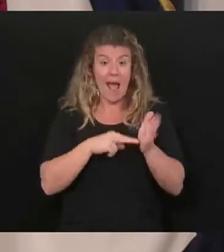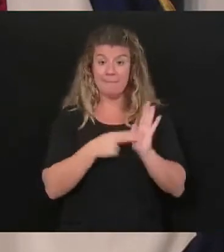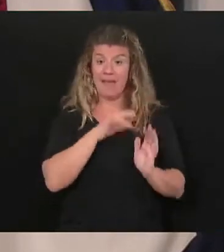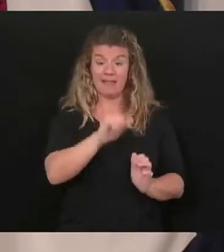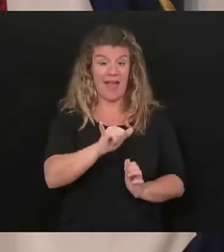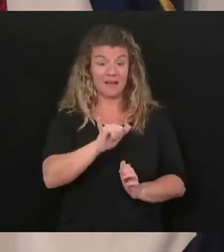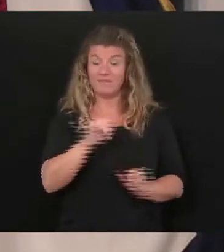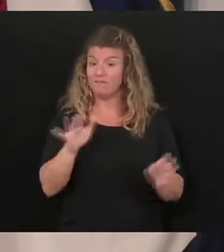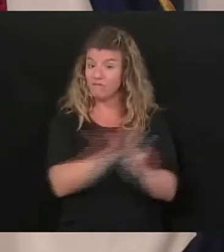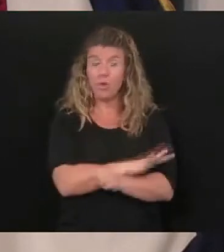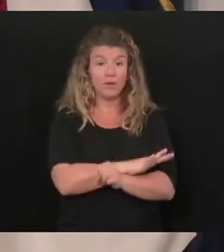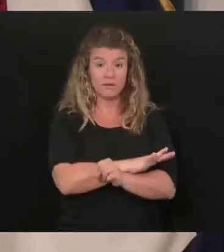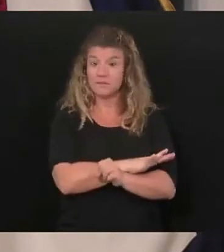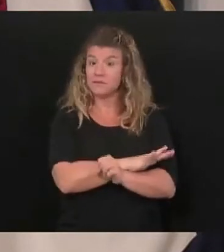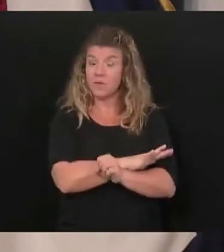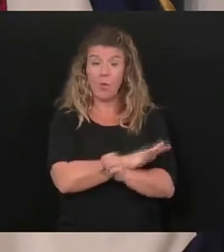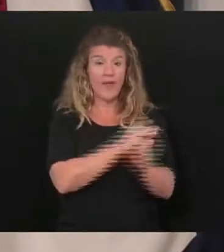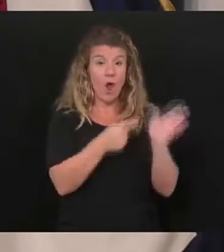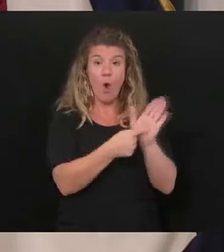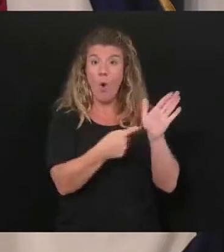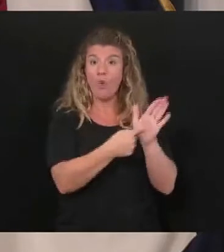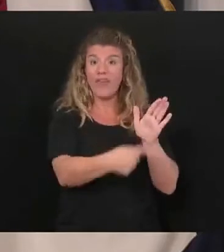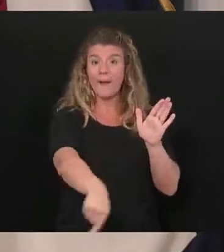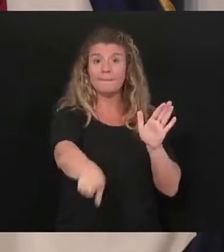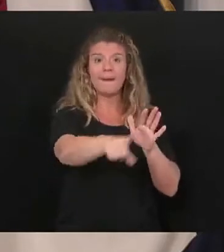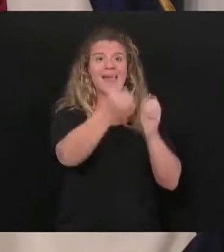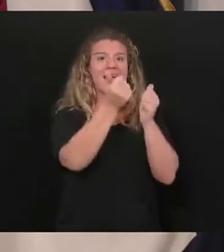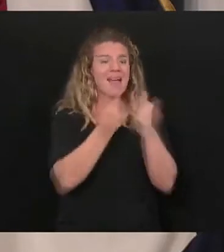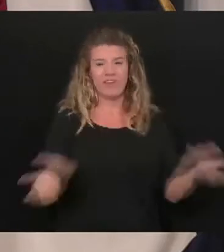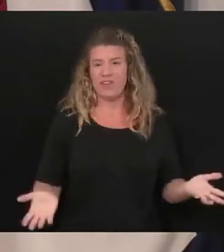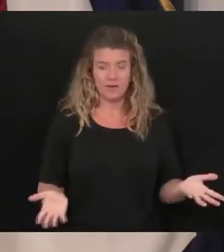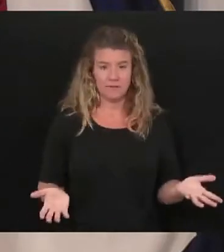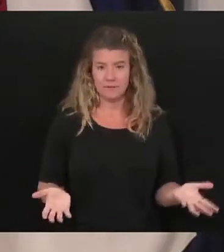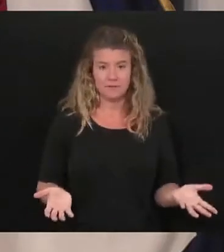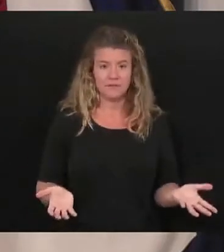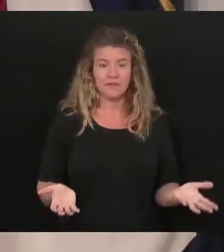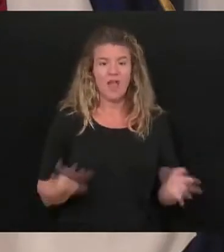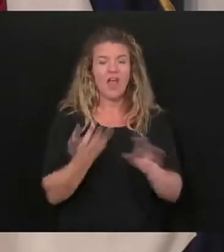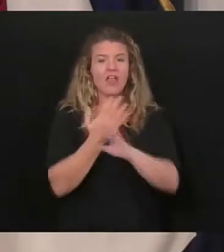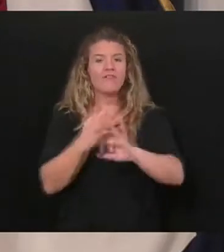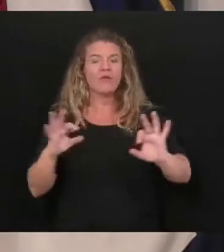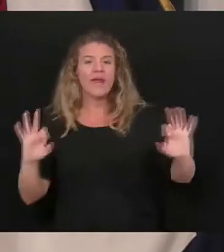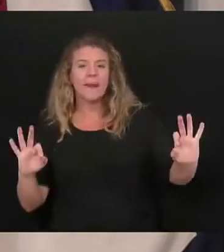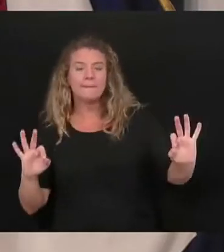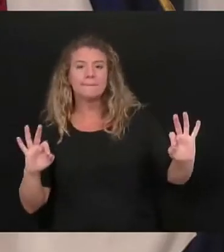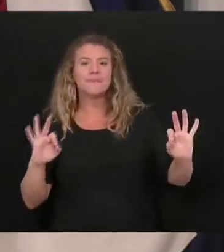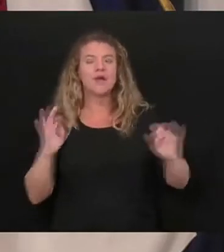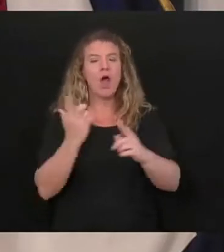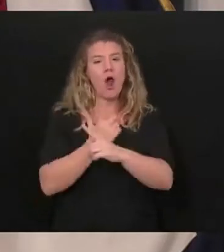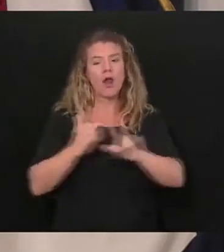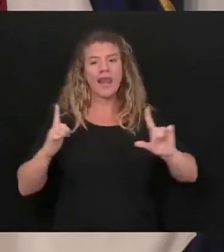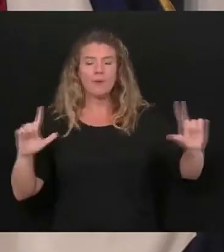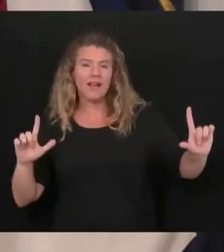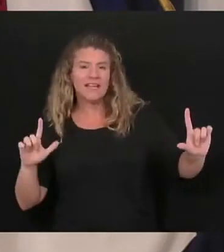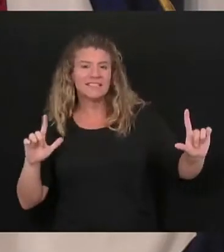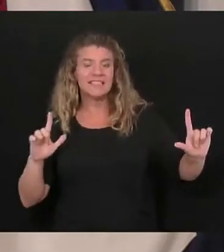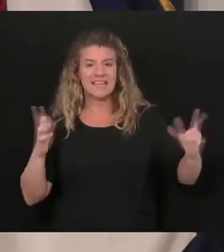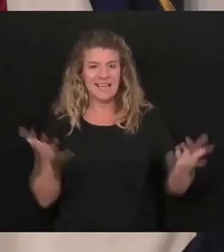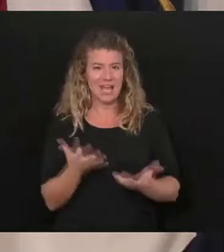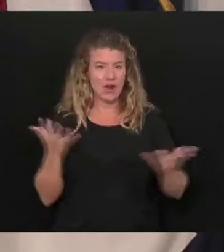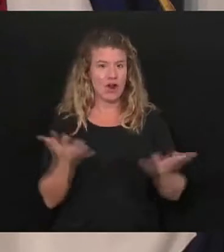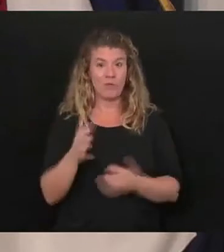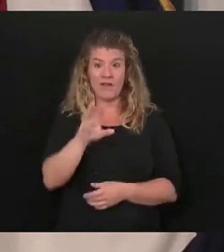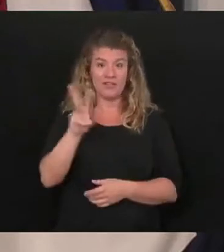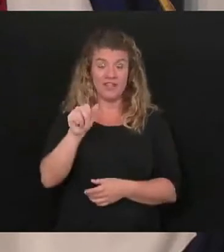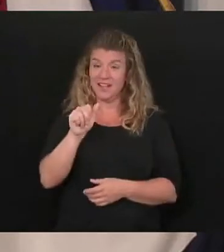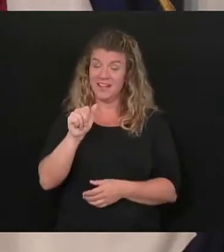from the bottom of my heart. Everything that we have as far as our freedoms and as far as our liberties in West Virginia and